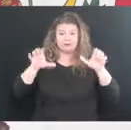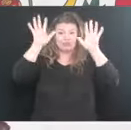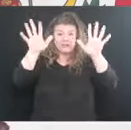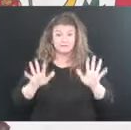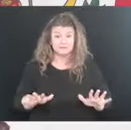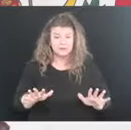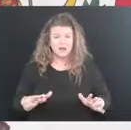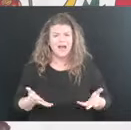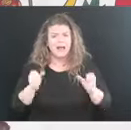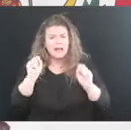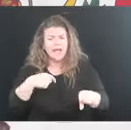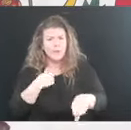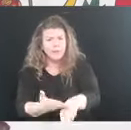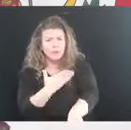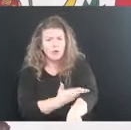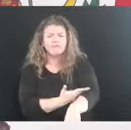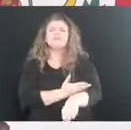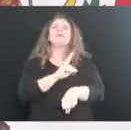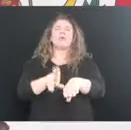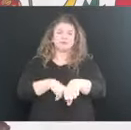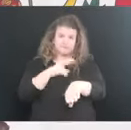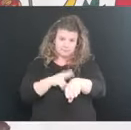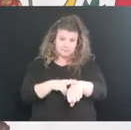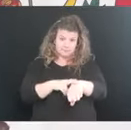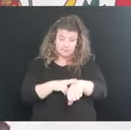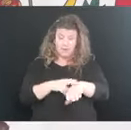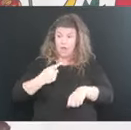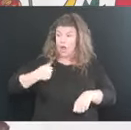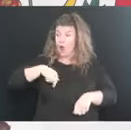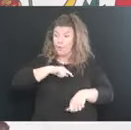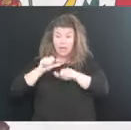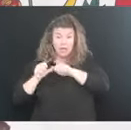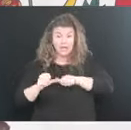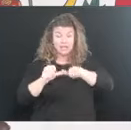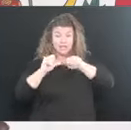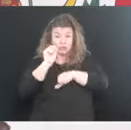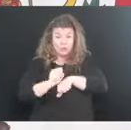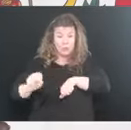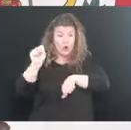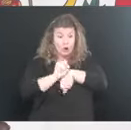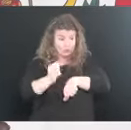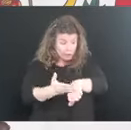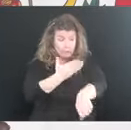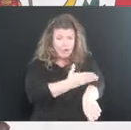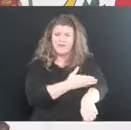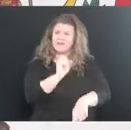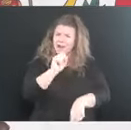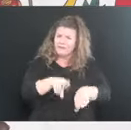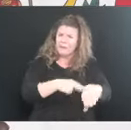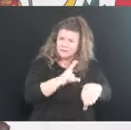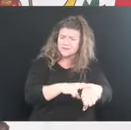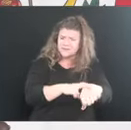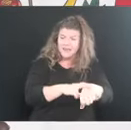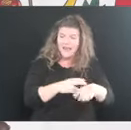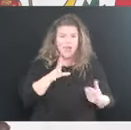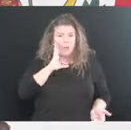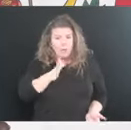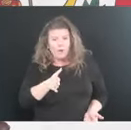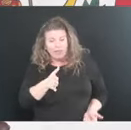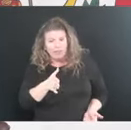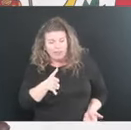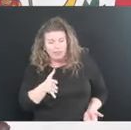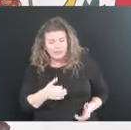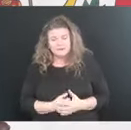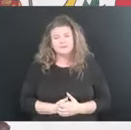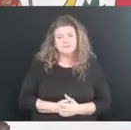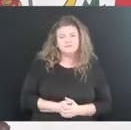we do better? Of course we can. Are we continuing to work to try to do better? Of course we can, you know, and of course we are, you